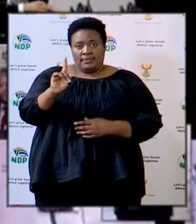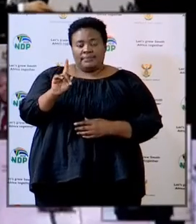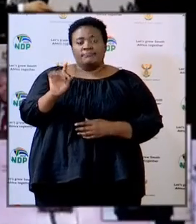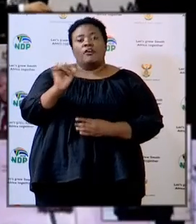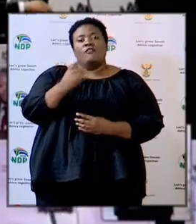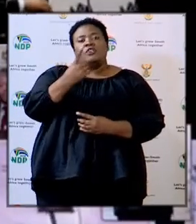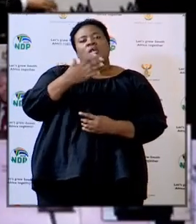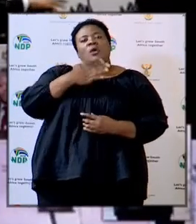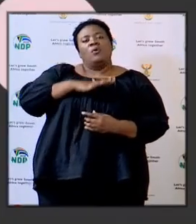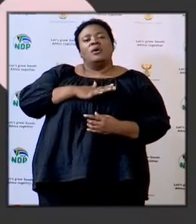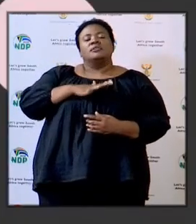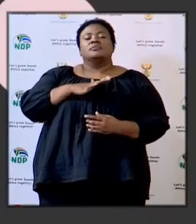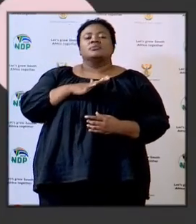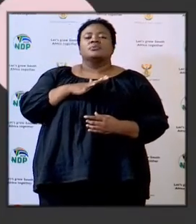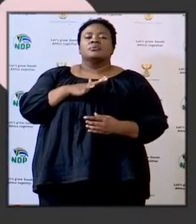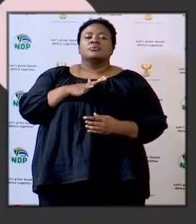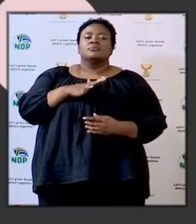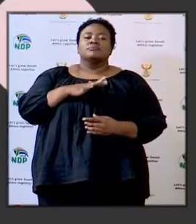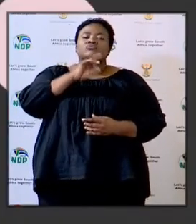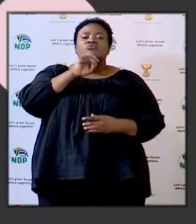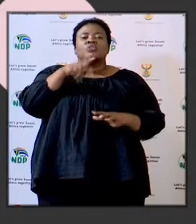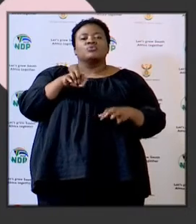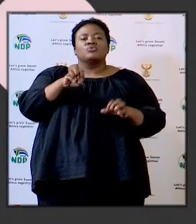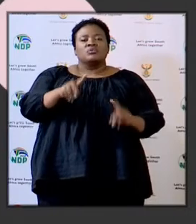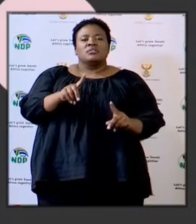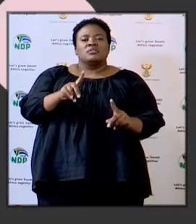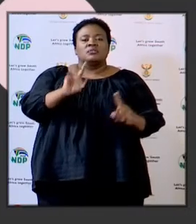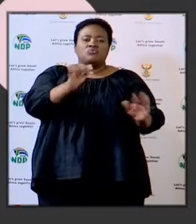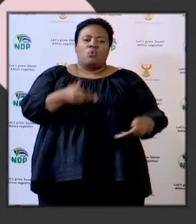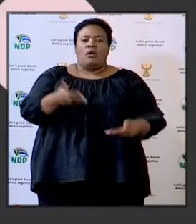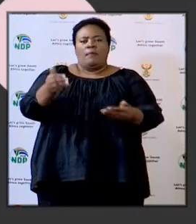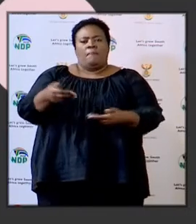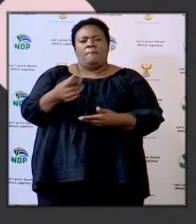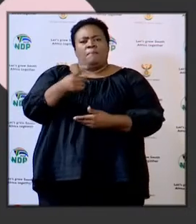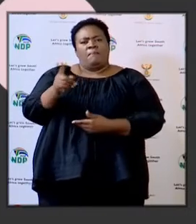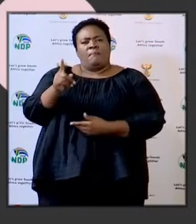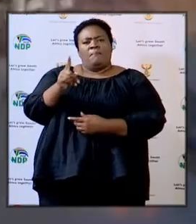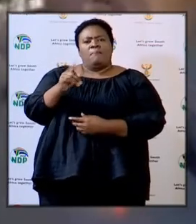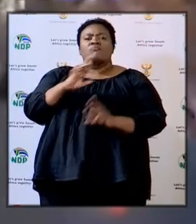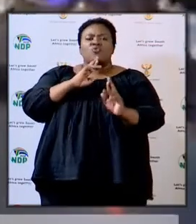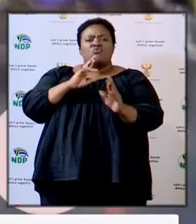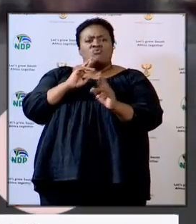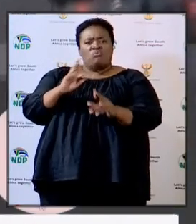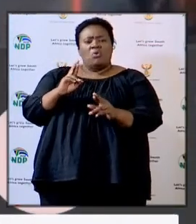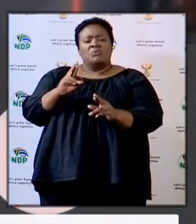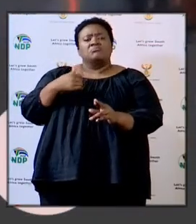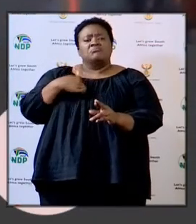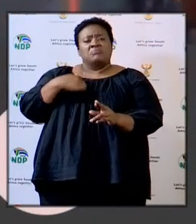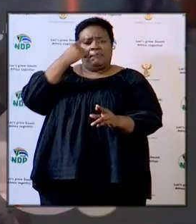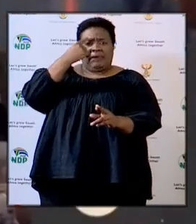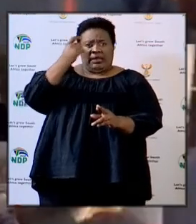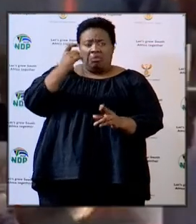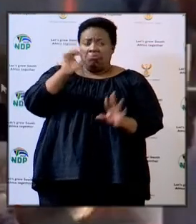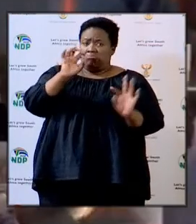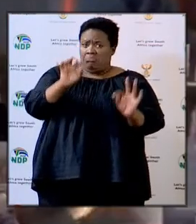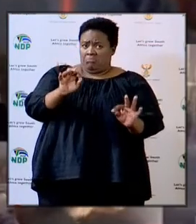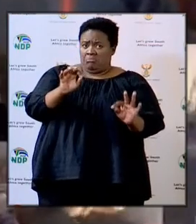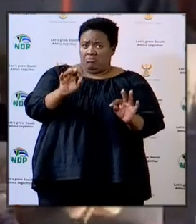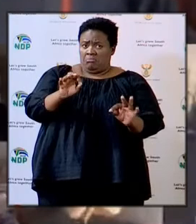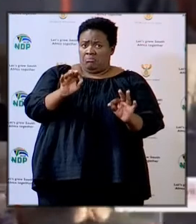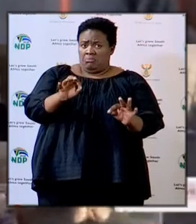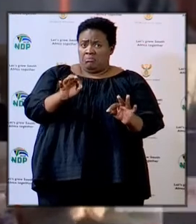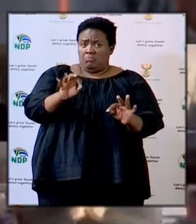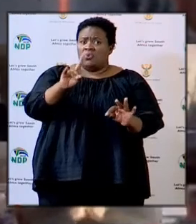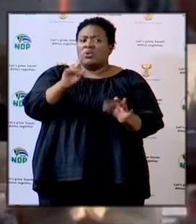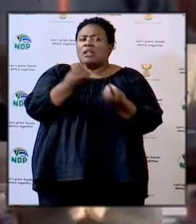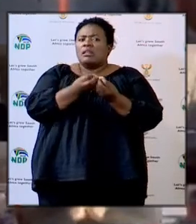take this opportunity to welcome all the reports that have been presented we really believe they are correct reflection of the state of affairs